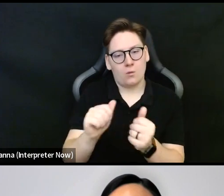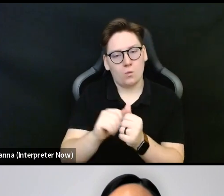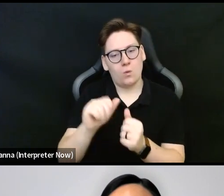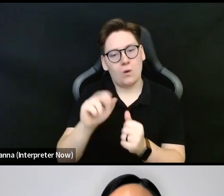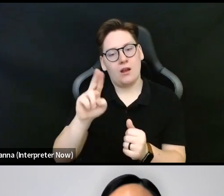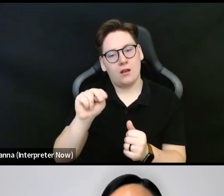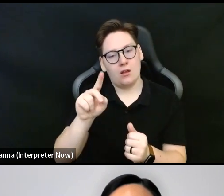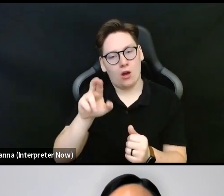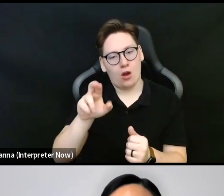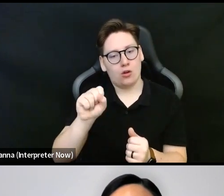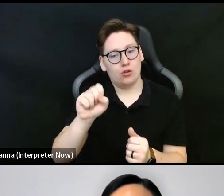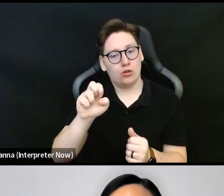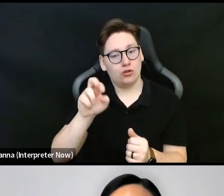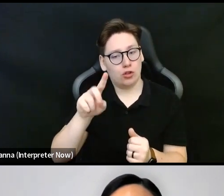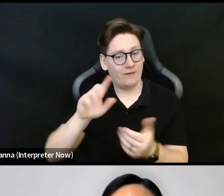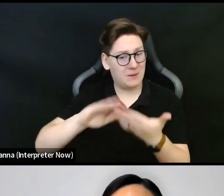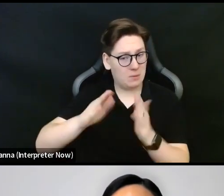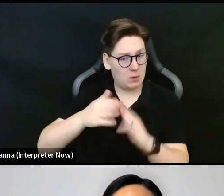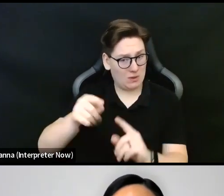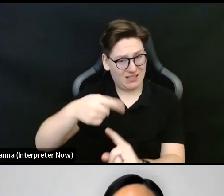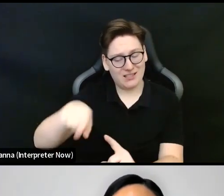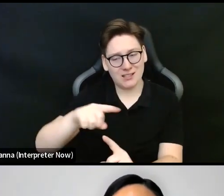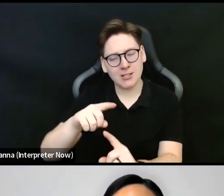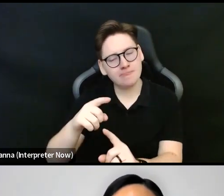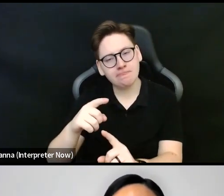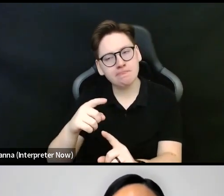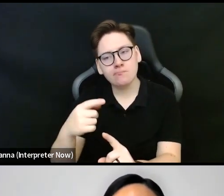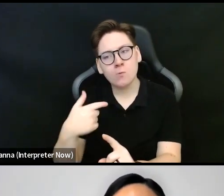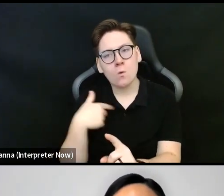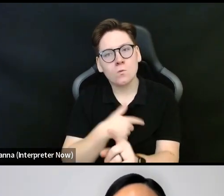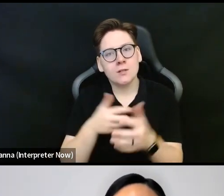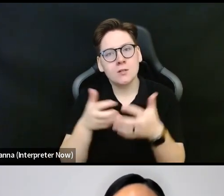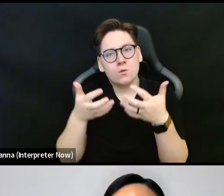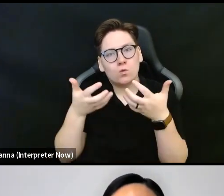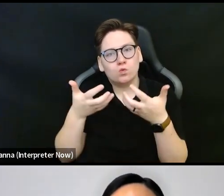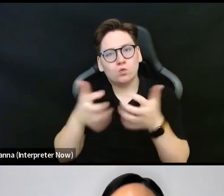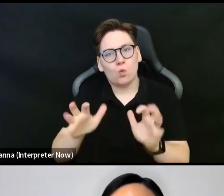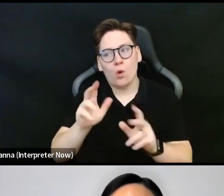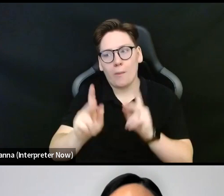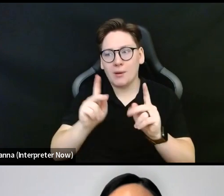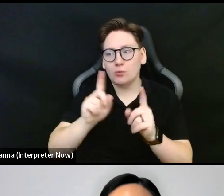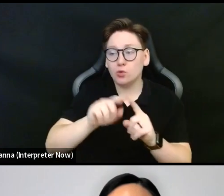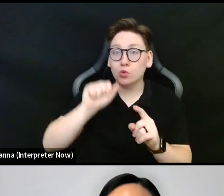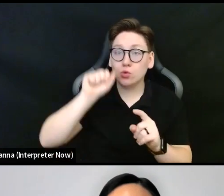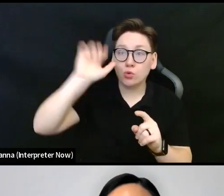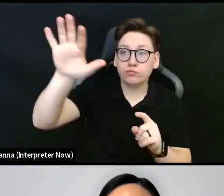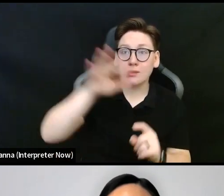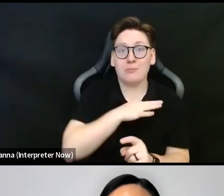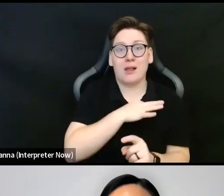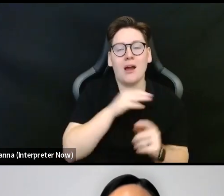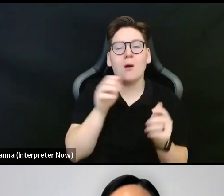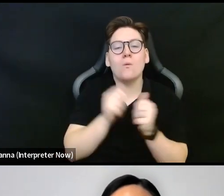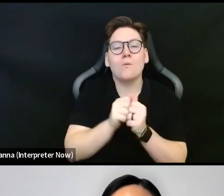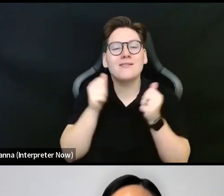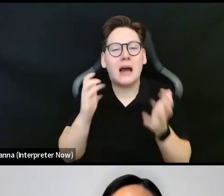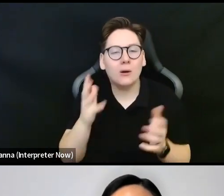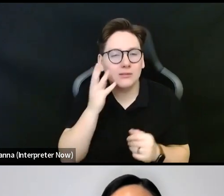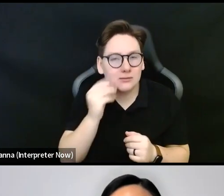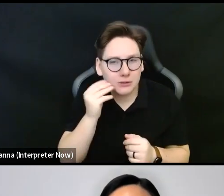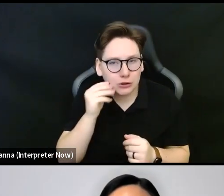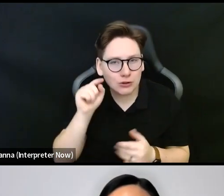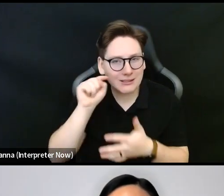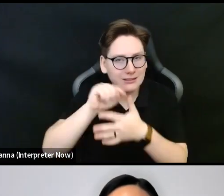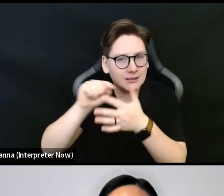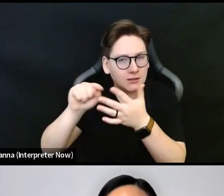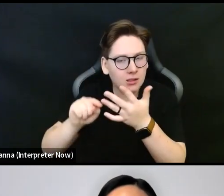want folks to be applying and not have any experience with these folks who